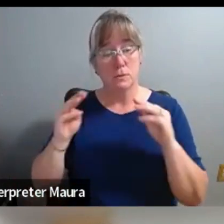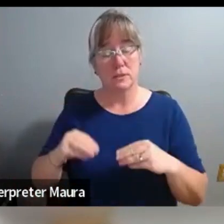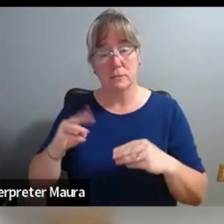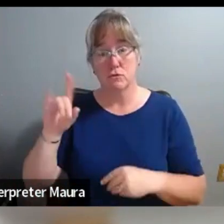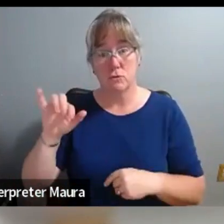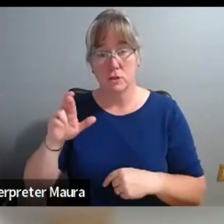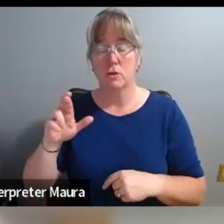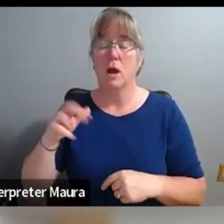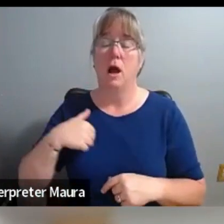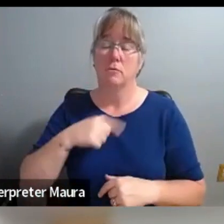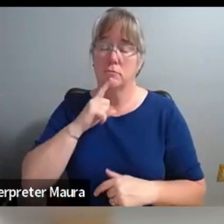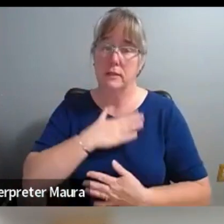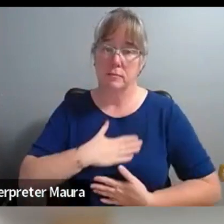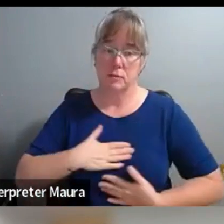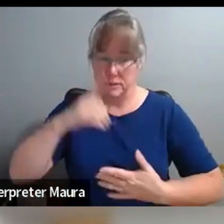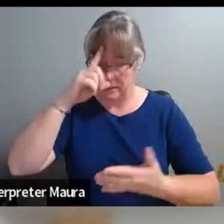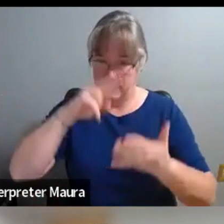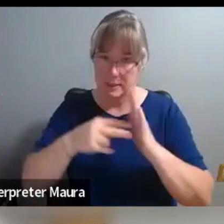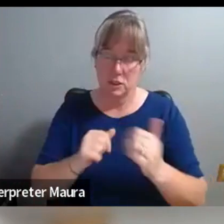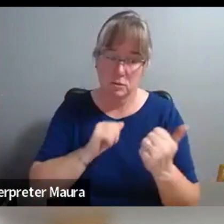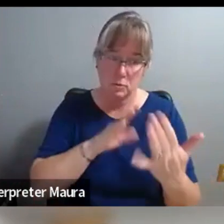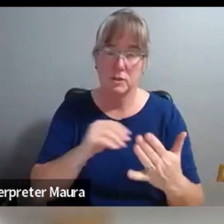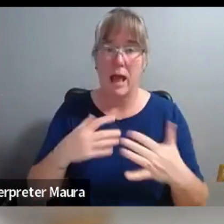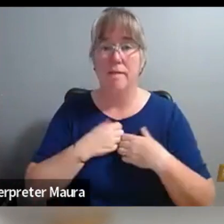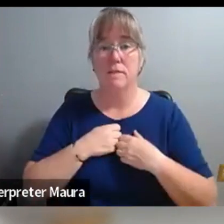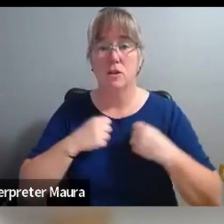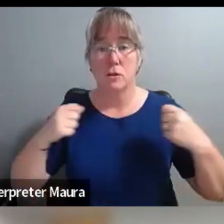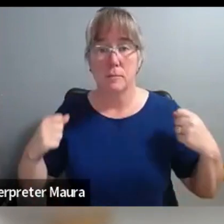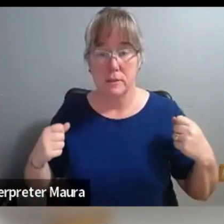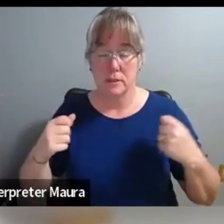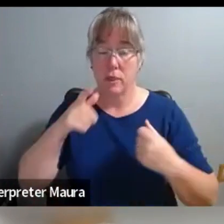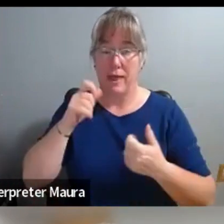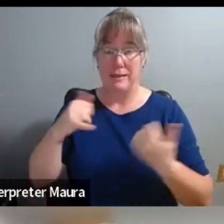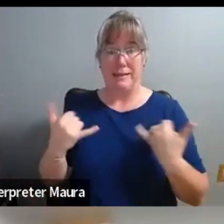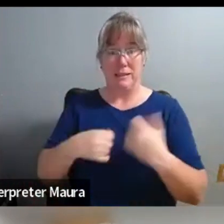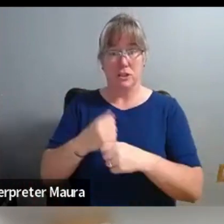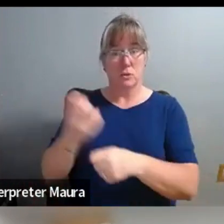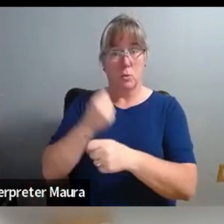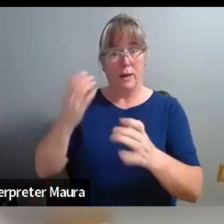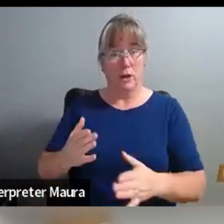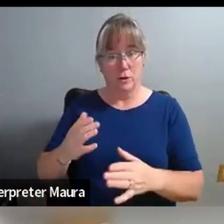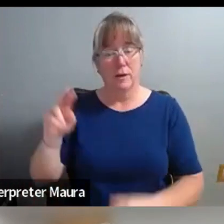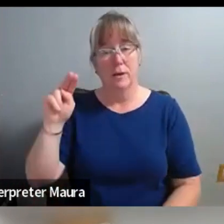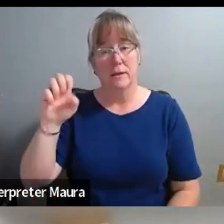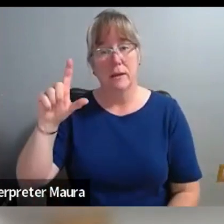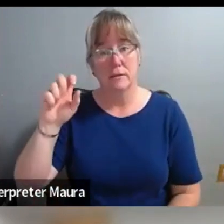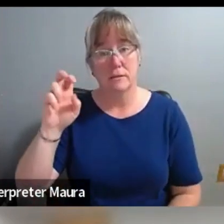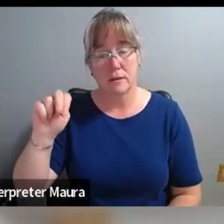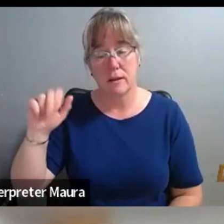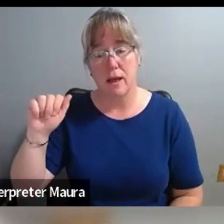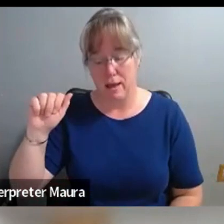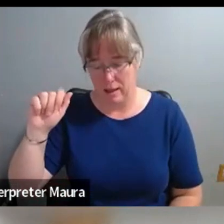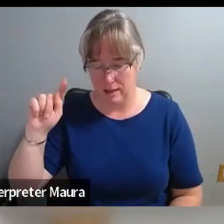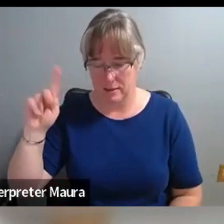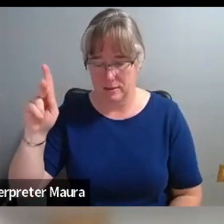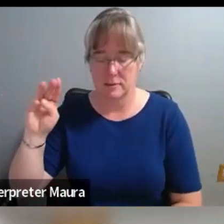intentional approach and vulnerability required by this year's recipient, the Nelson Atkins Museum of Art for their